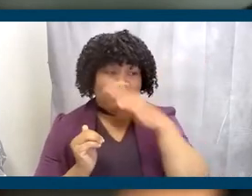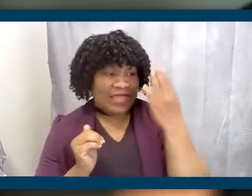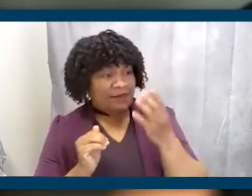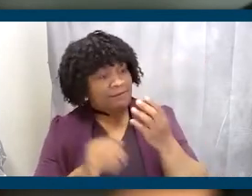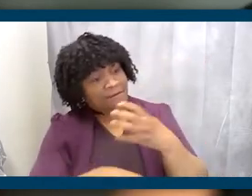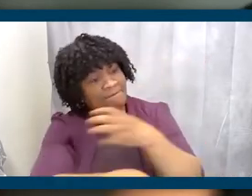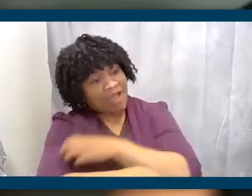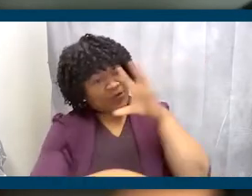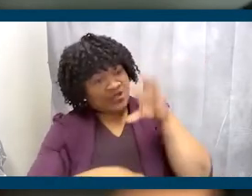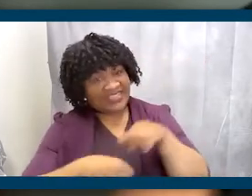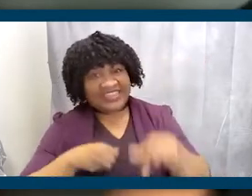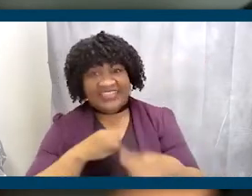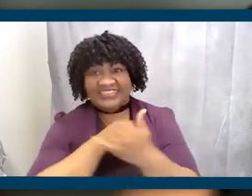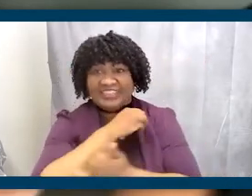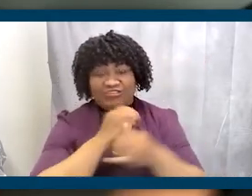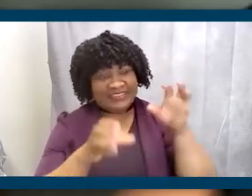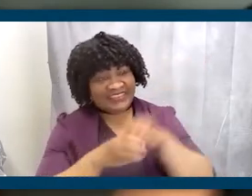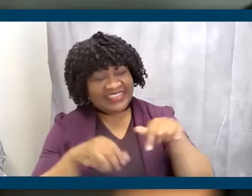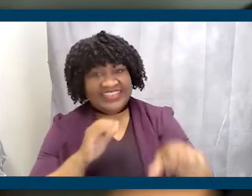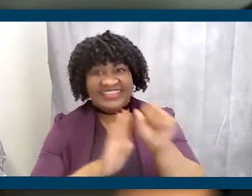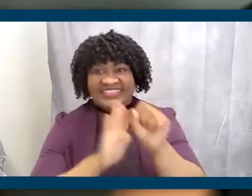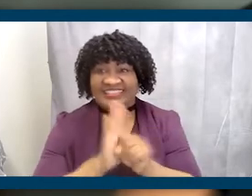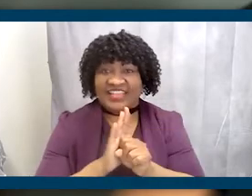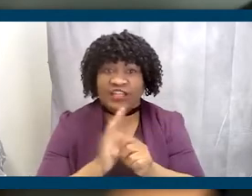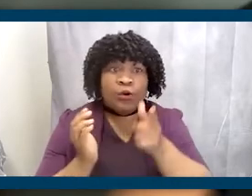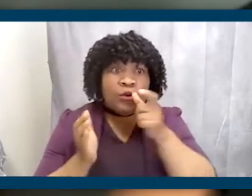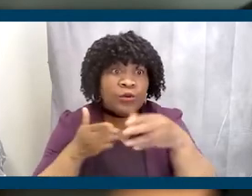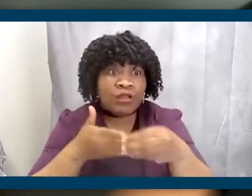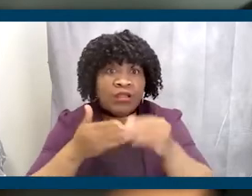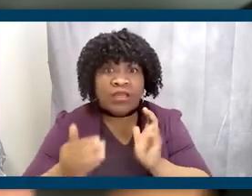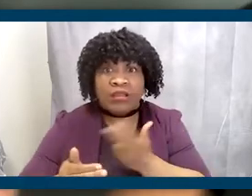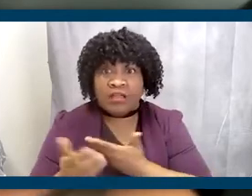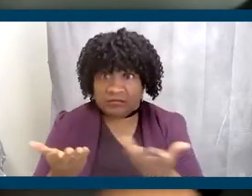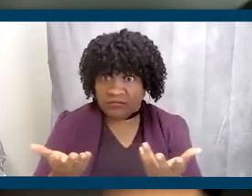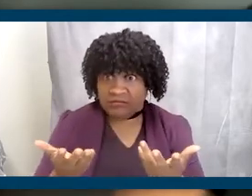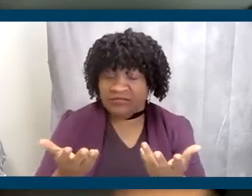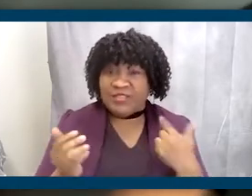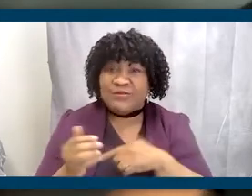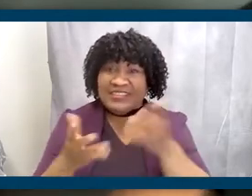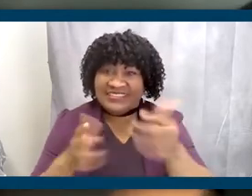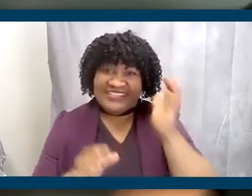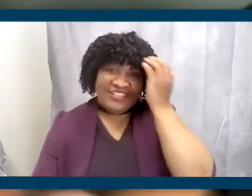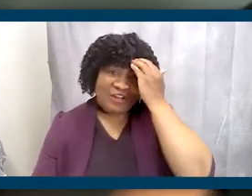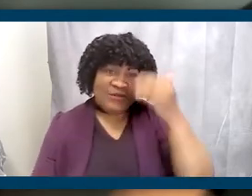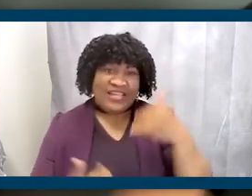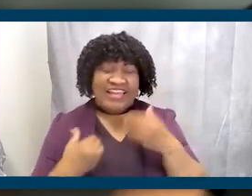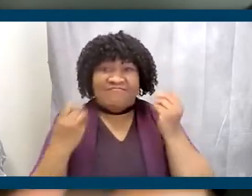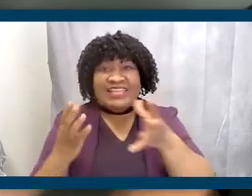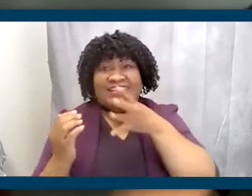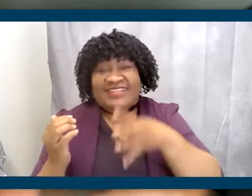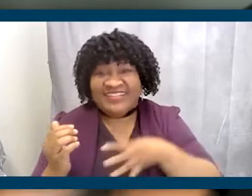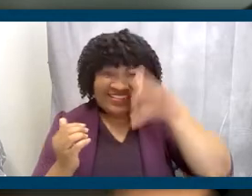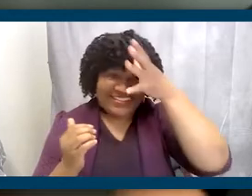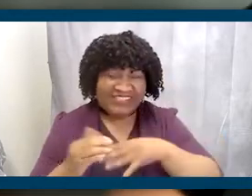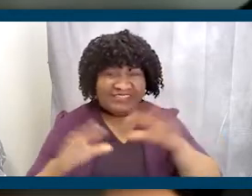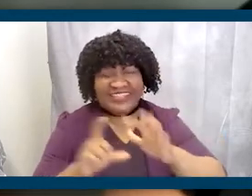this state, in this country, and most importantly, who is going to lead it, right? We know we have heroes and sheroes that